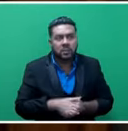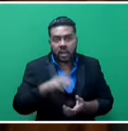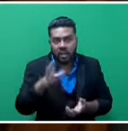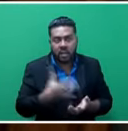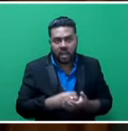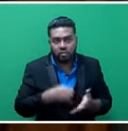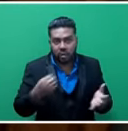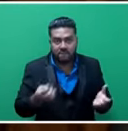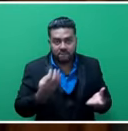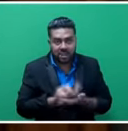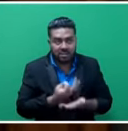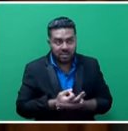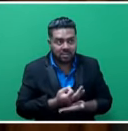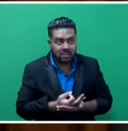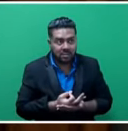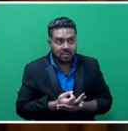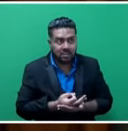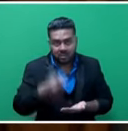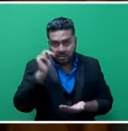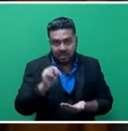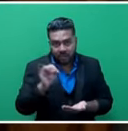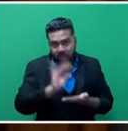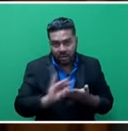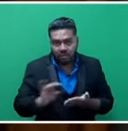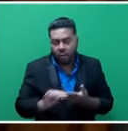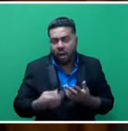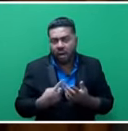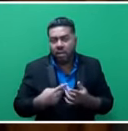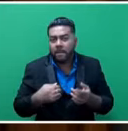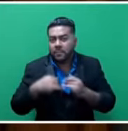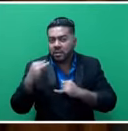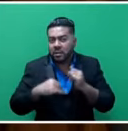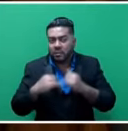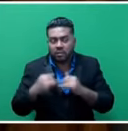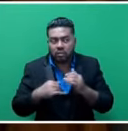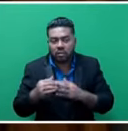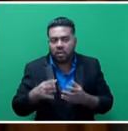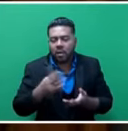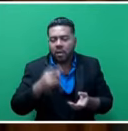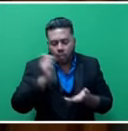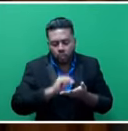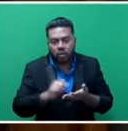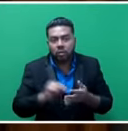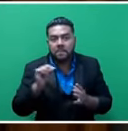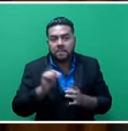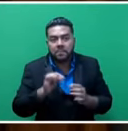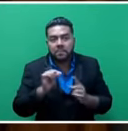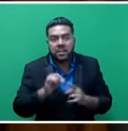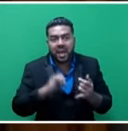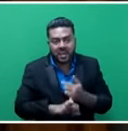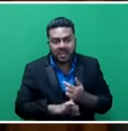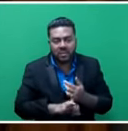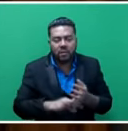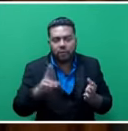funding and the schools need the funding for other building and infrastructure need, they write to the permanent secretary and get environment approval.